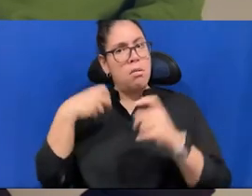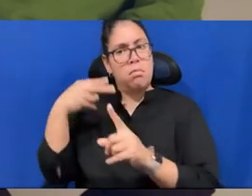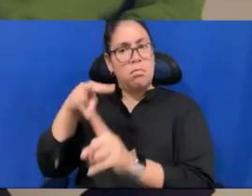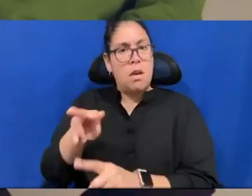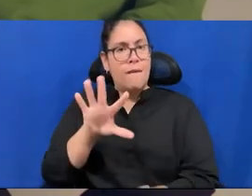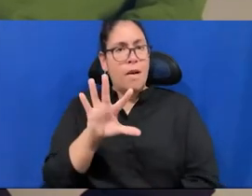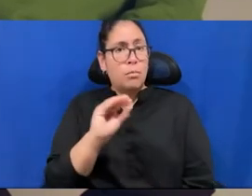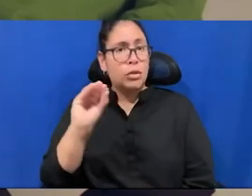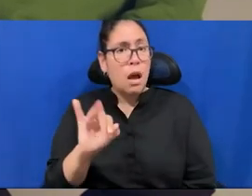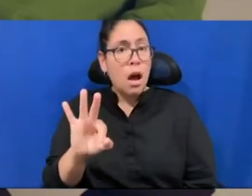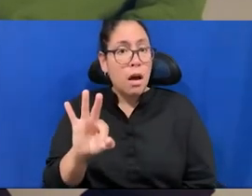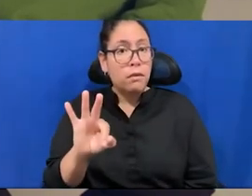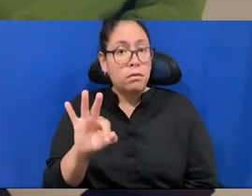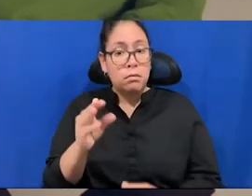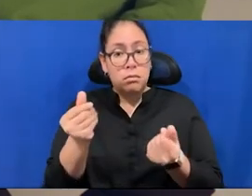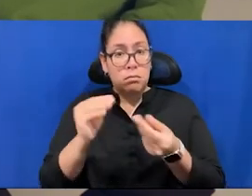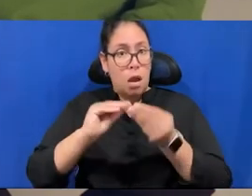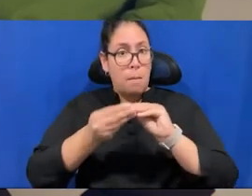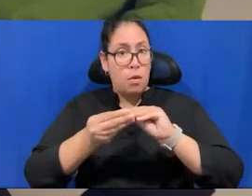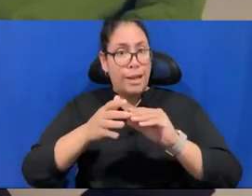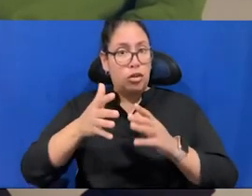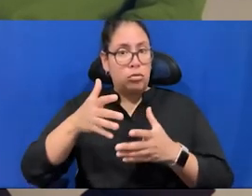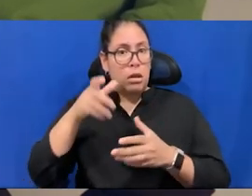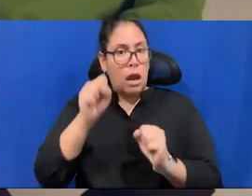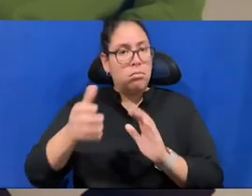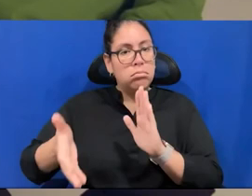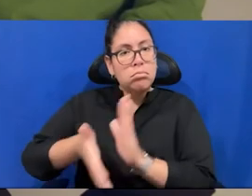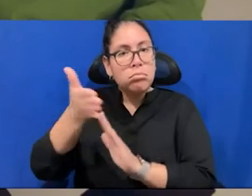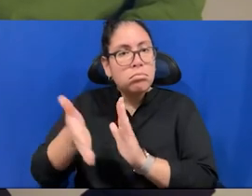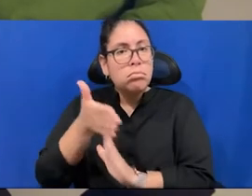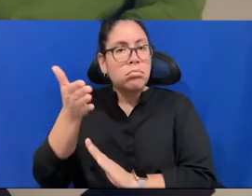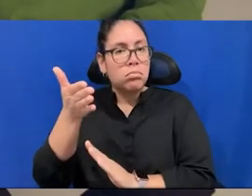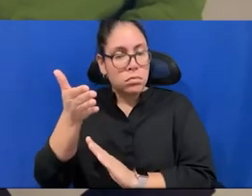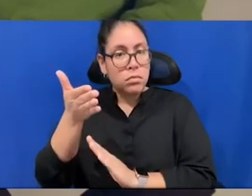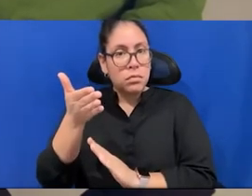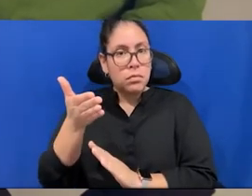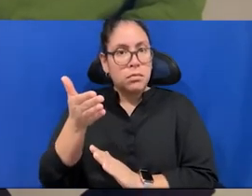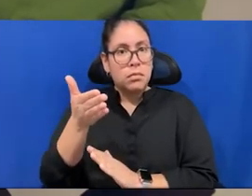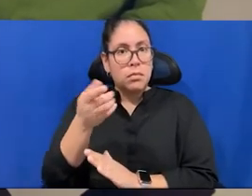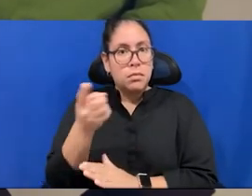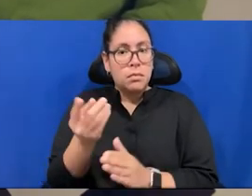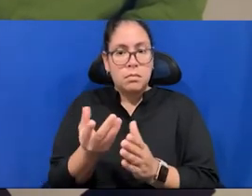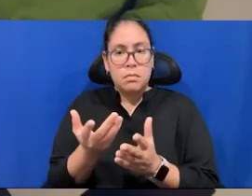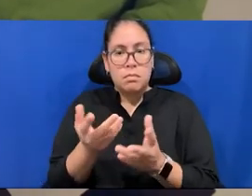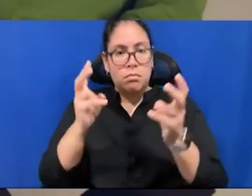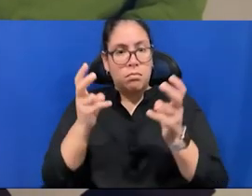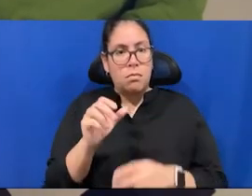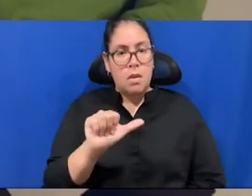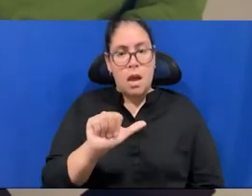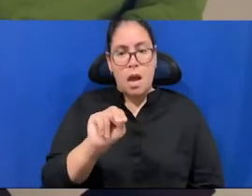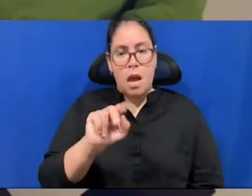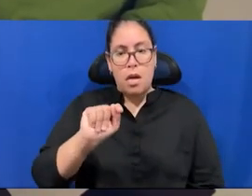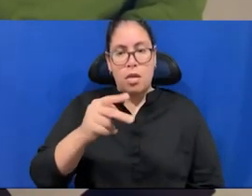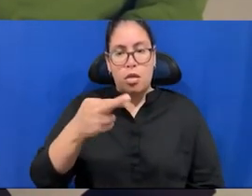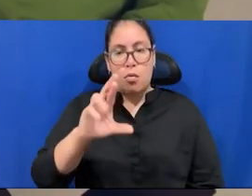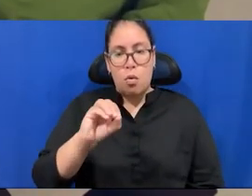maintain, uh, you know, Natasha Mayer talked some things about a plant-thropocene, right? How much the human with the plants are